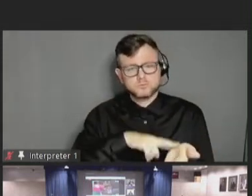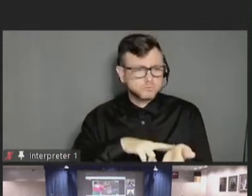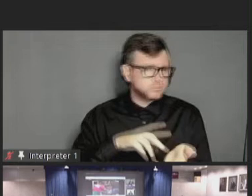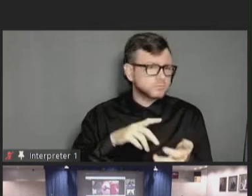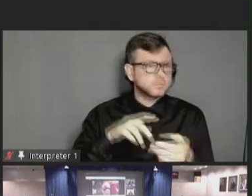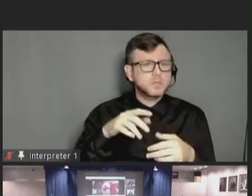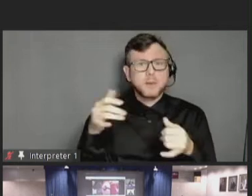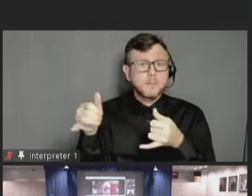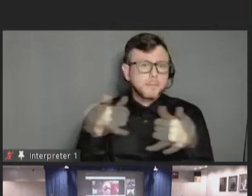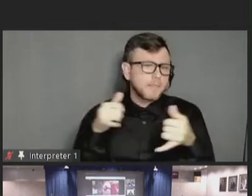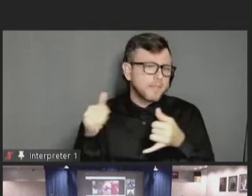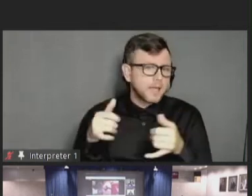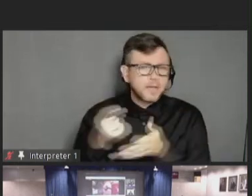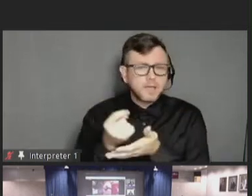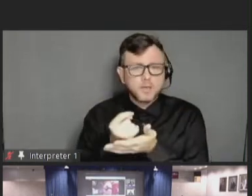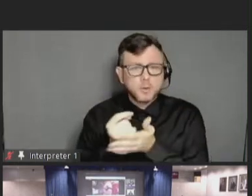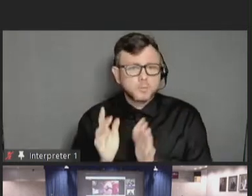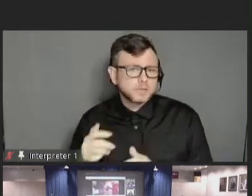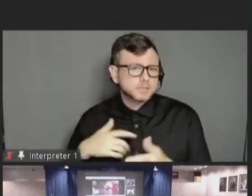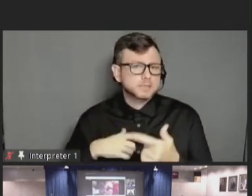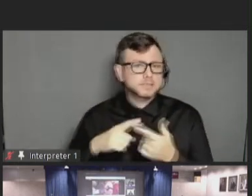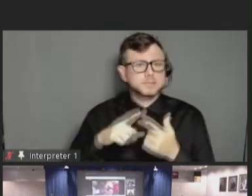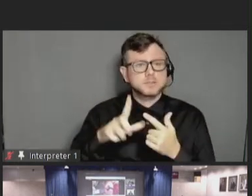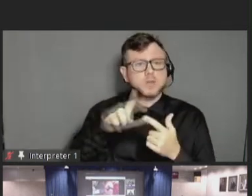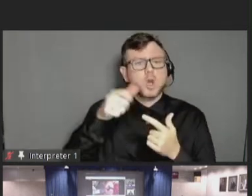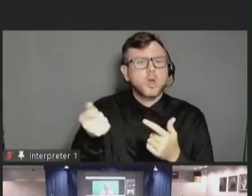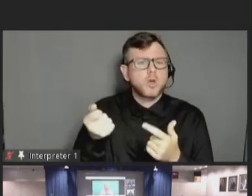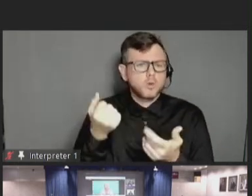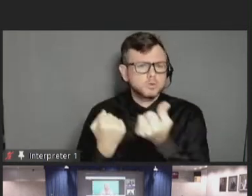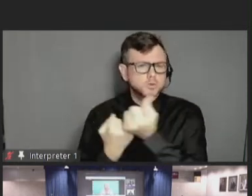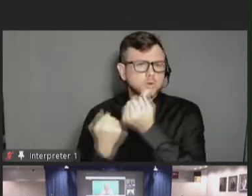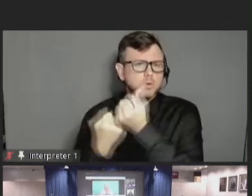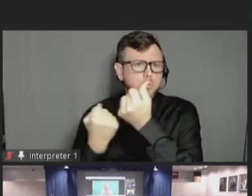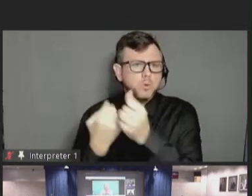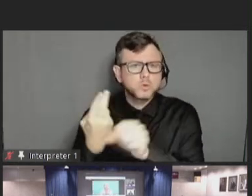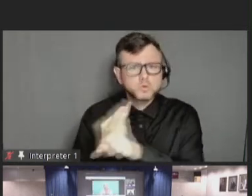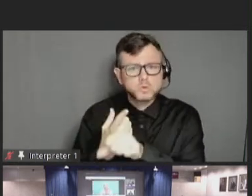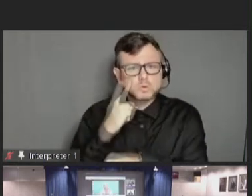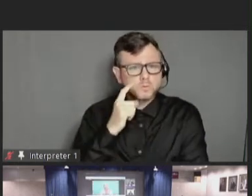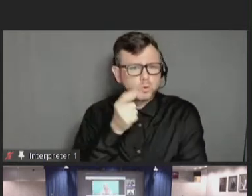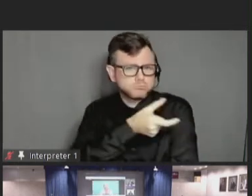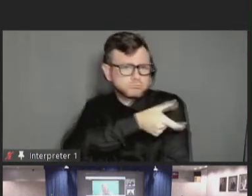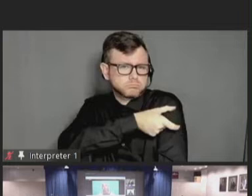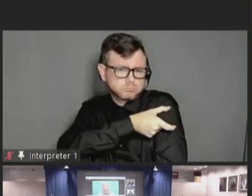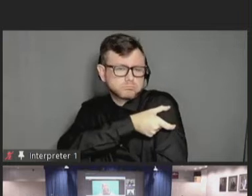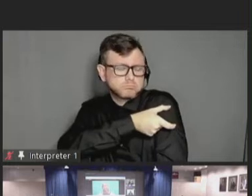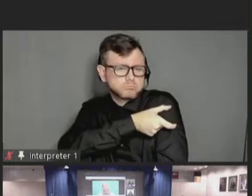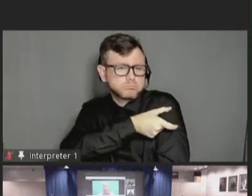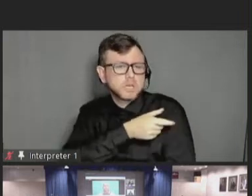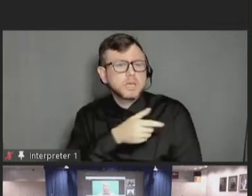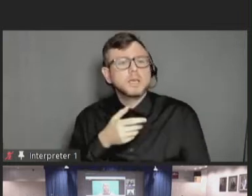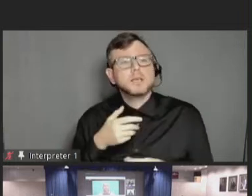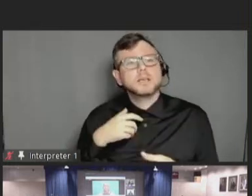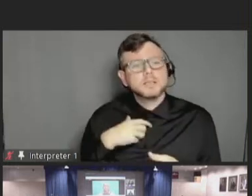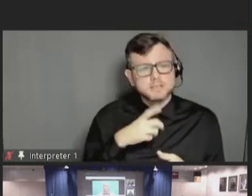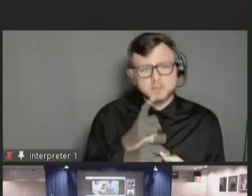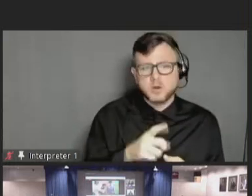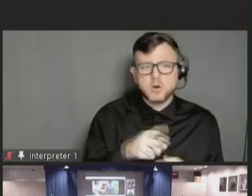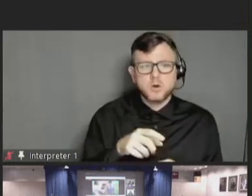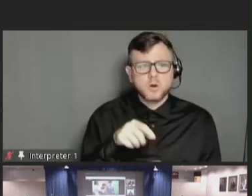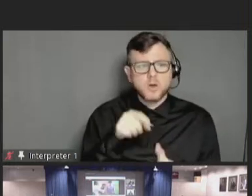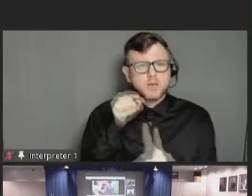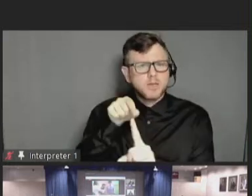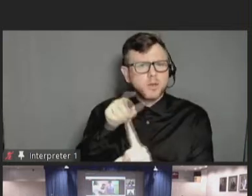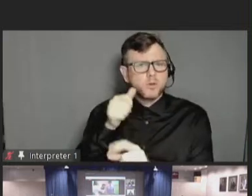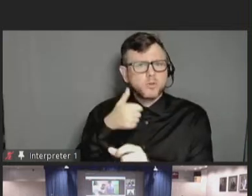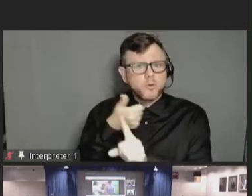the accessory supports used for the injection sites. Being in their own environment, it made